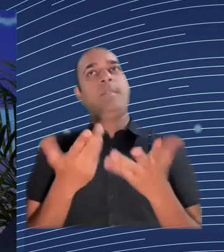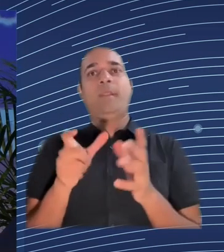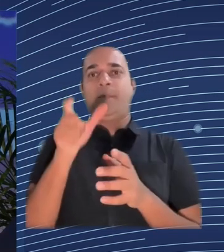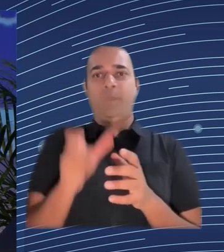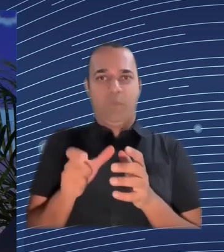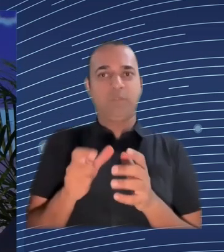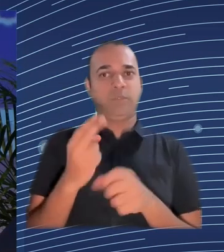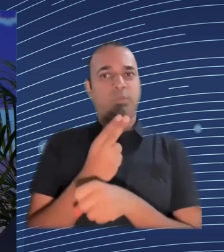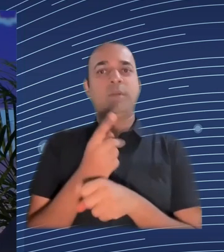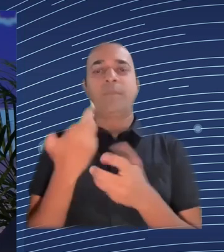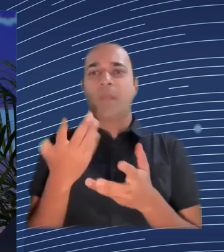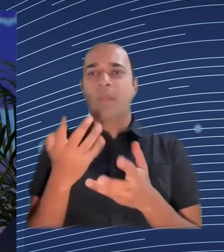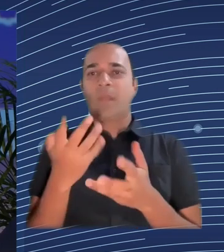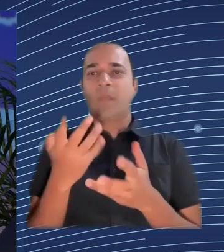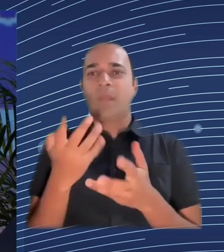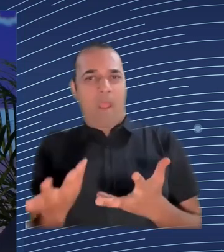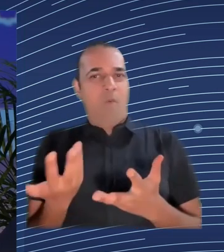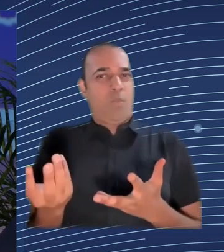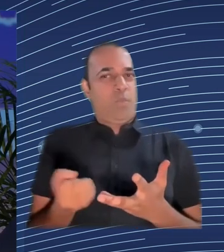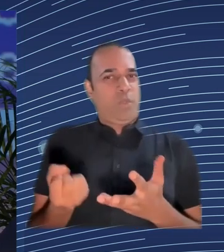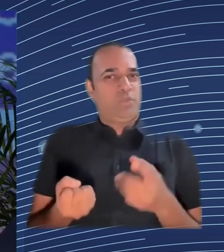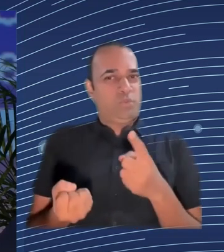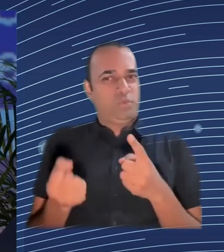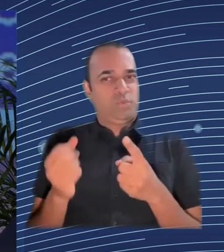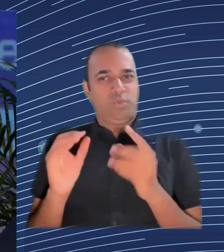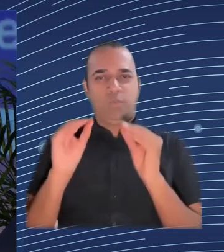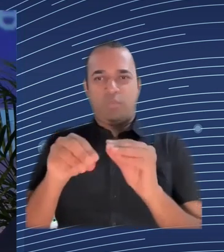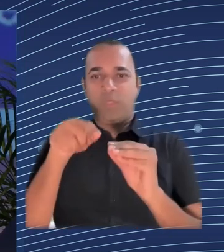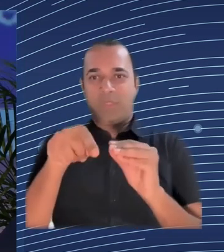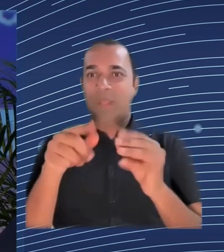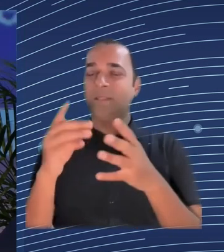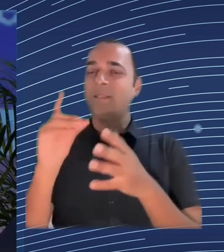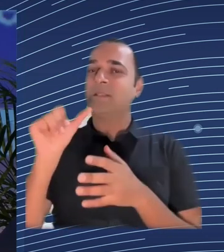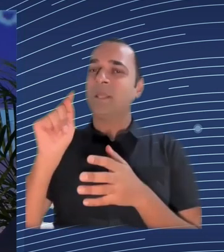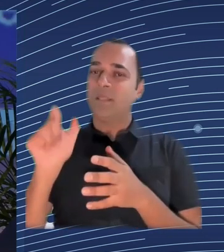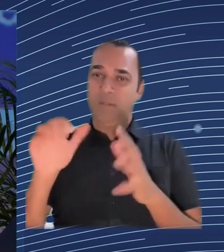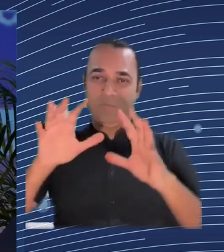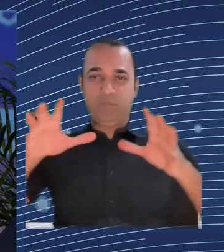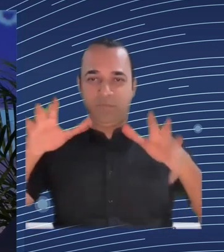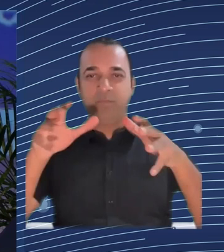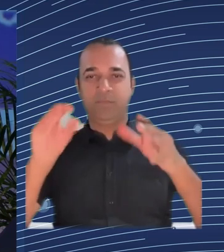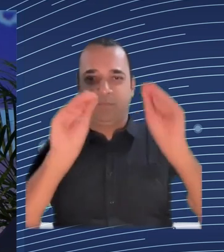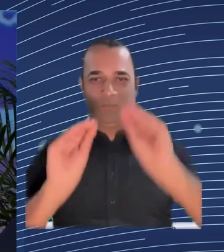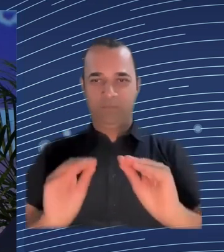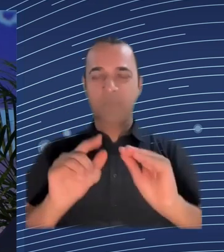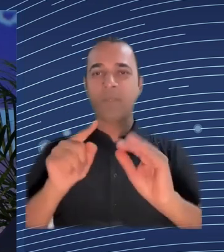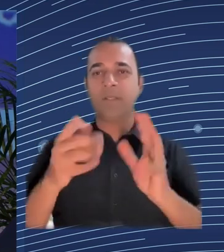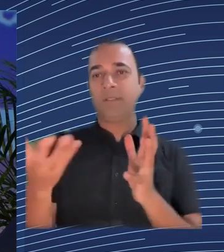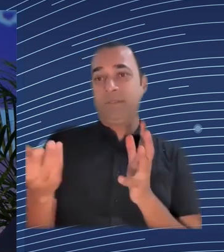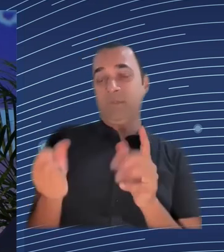can we challenge also when we look at this data can we challenge unfair dismissals uh unfair suspensions